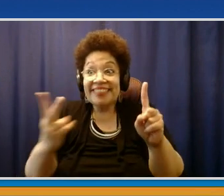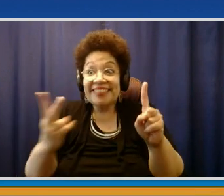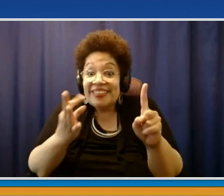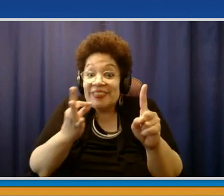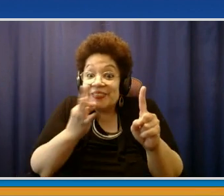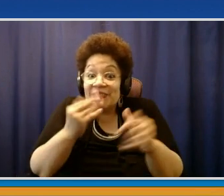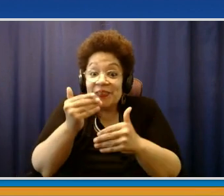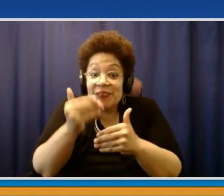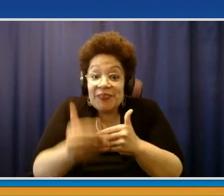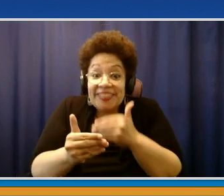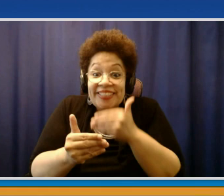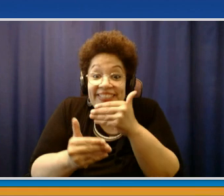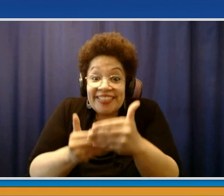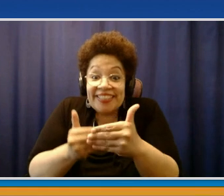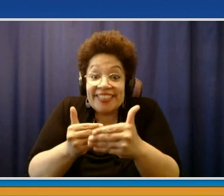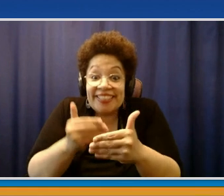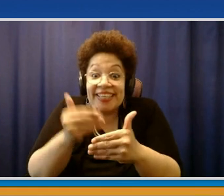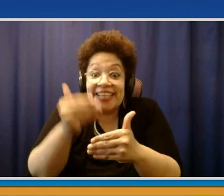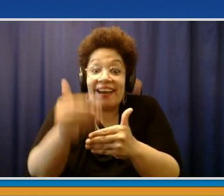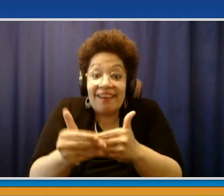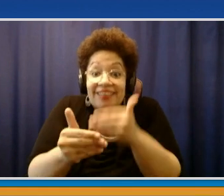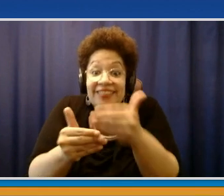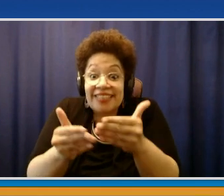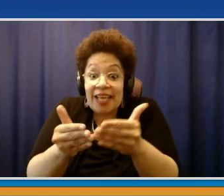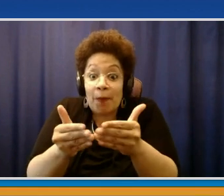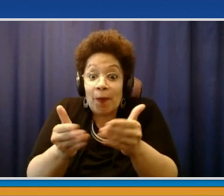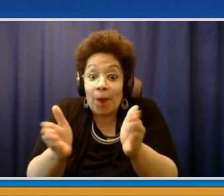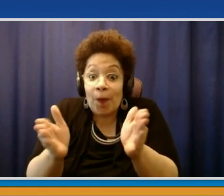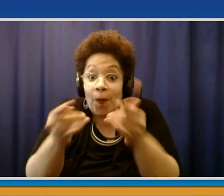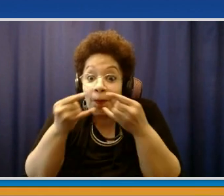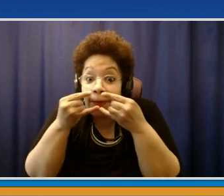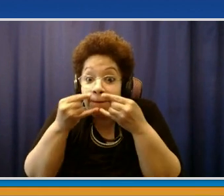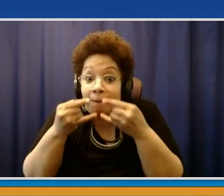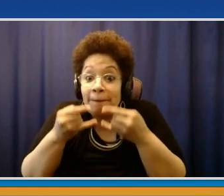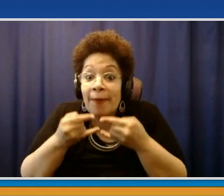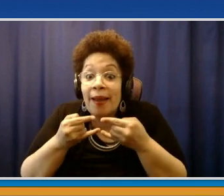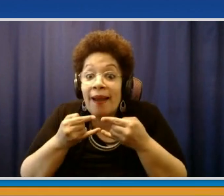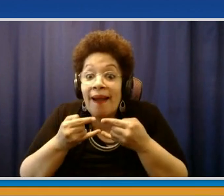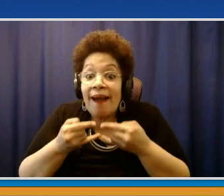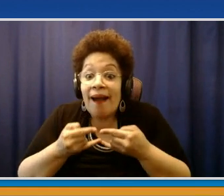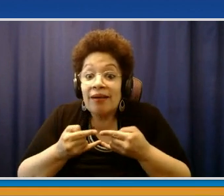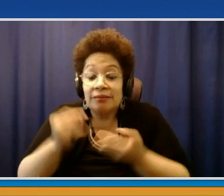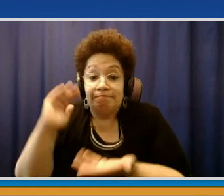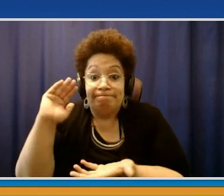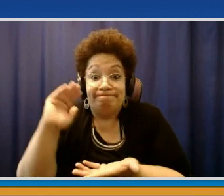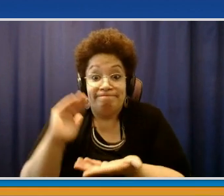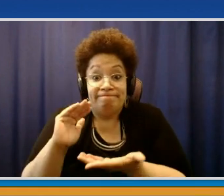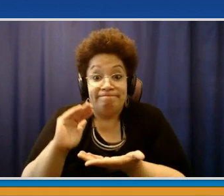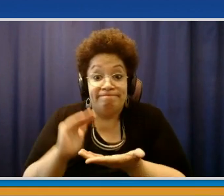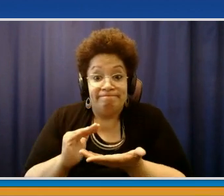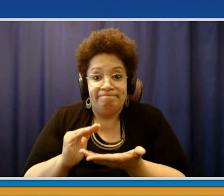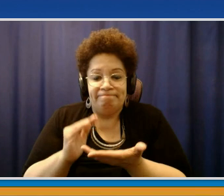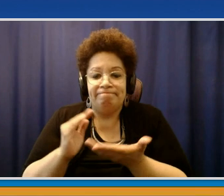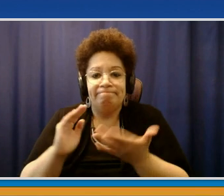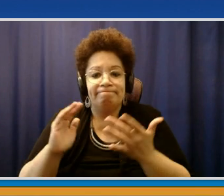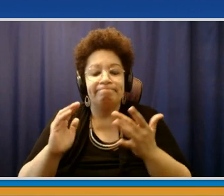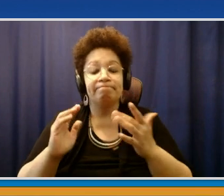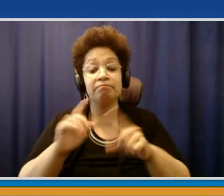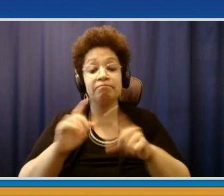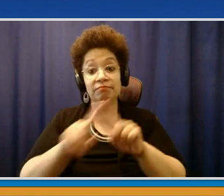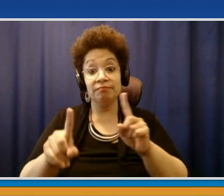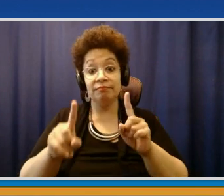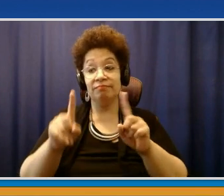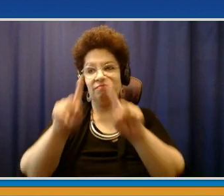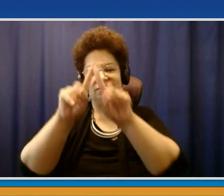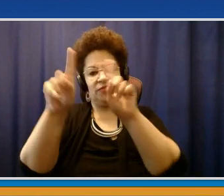paces. You know, we're in New York State. The laws that we operate under as a county government, our county health department, is to administer the decisions